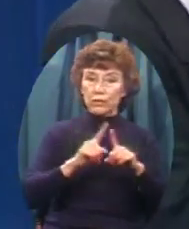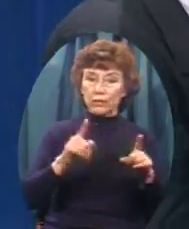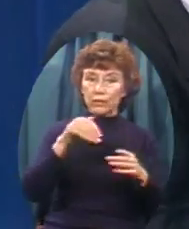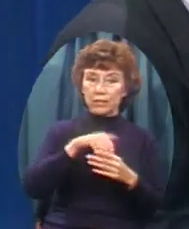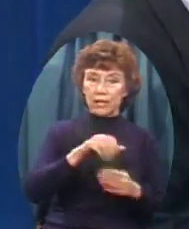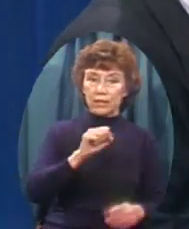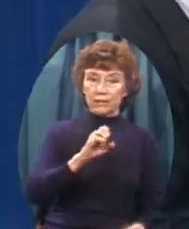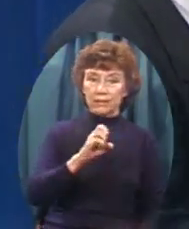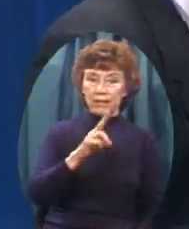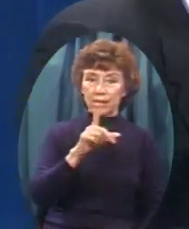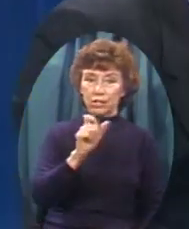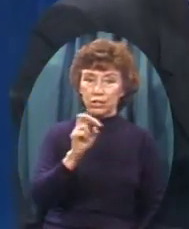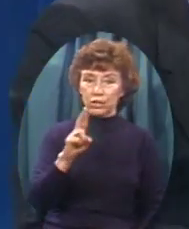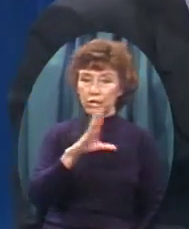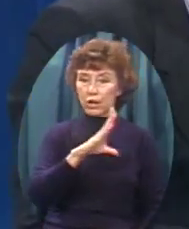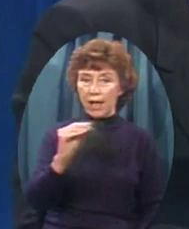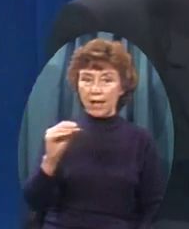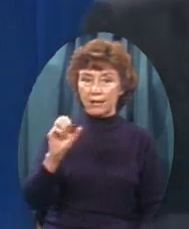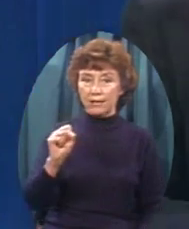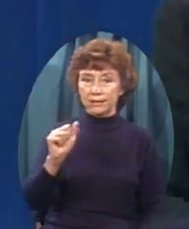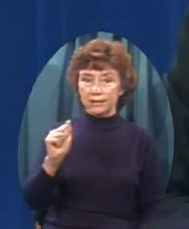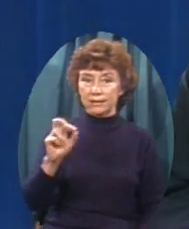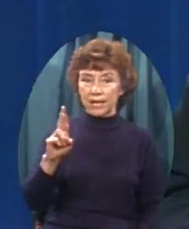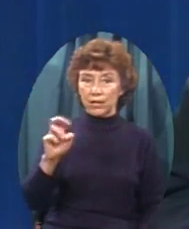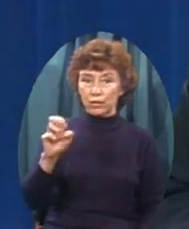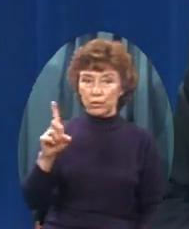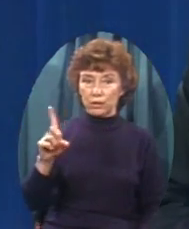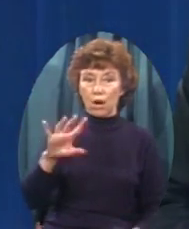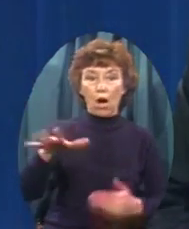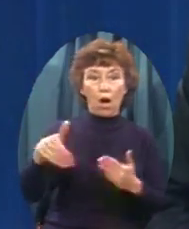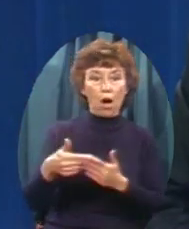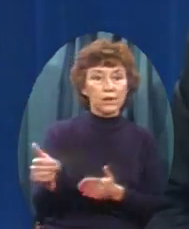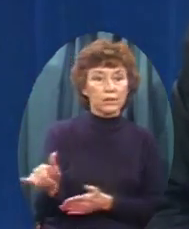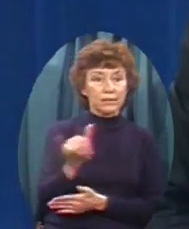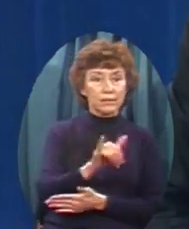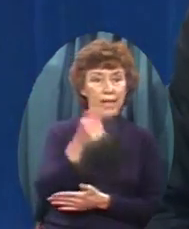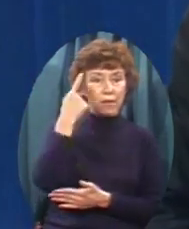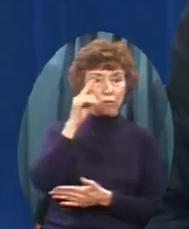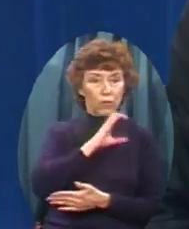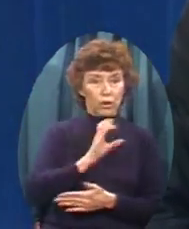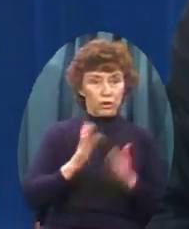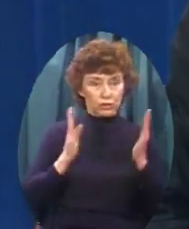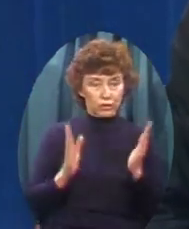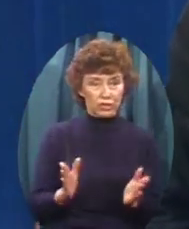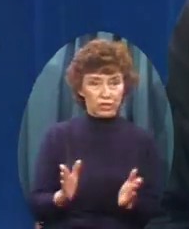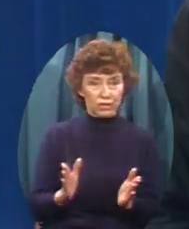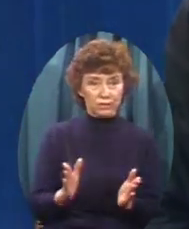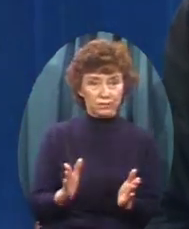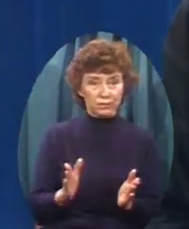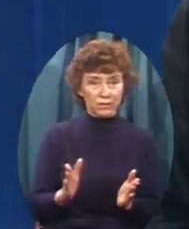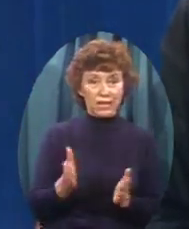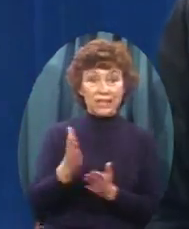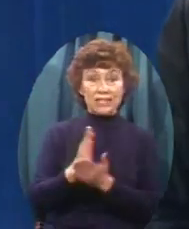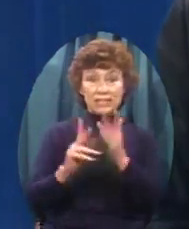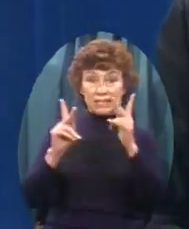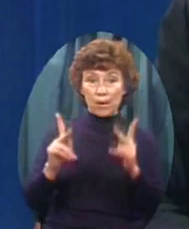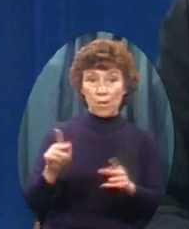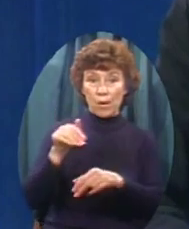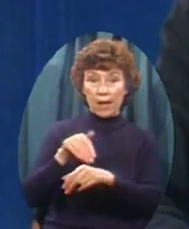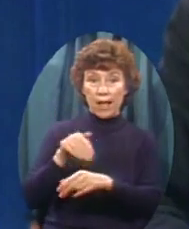sacred They're all the same For a Christian I was asked At a university Some weeks ago